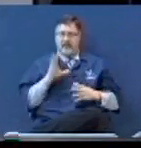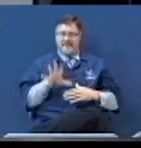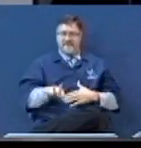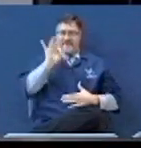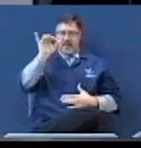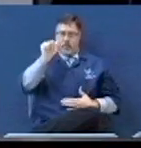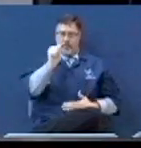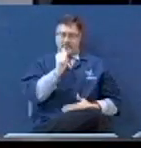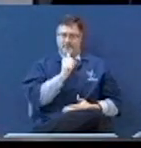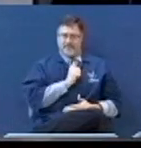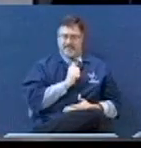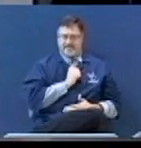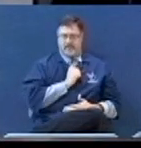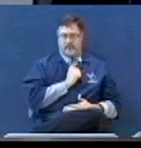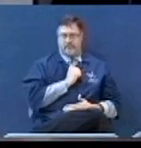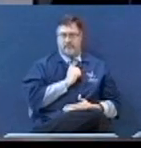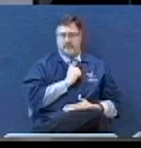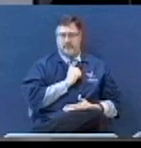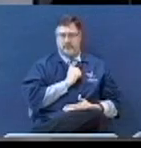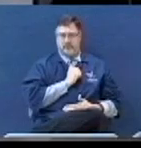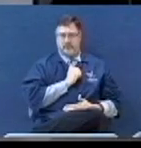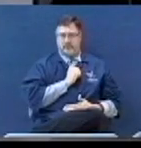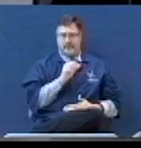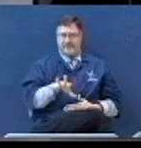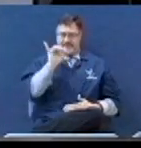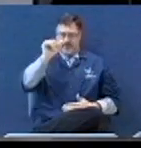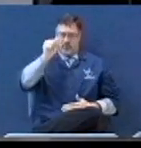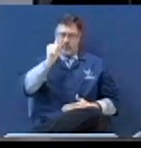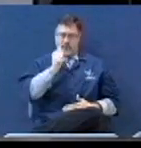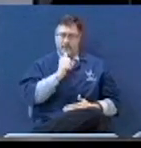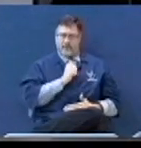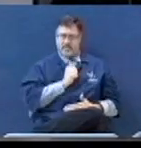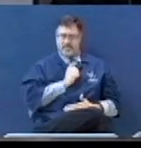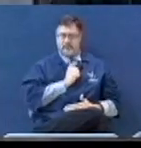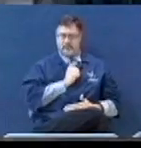here's where I get into the message. I caught myself,